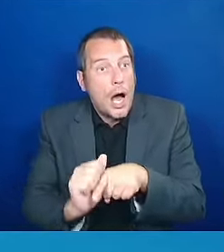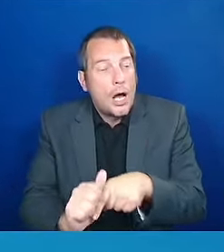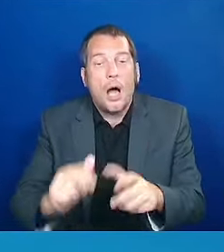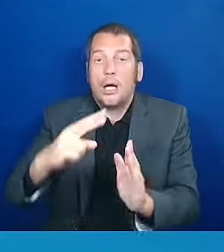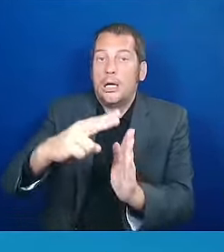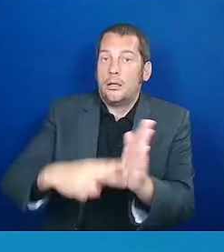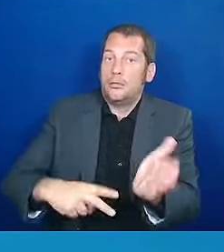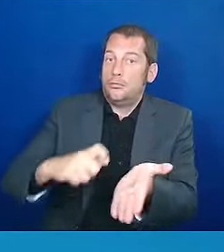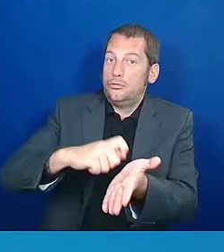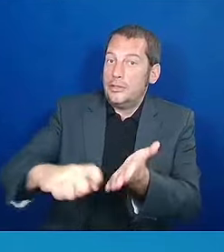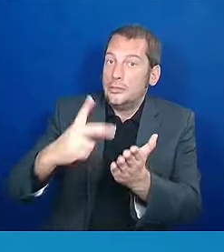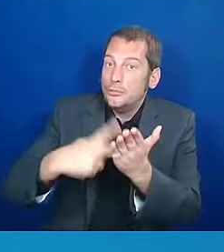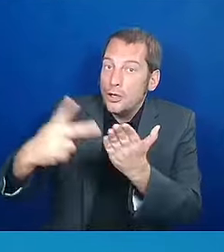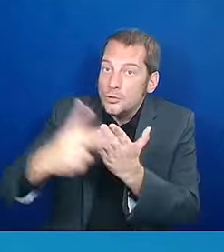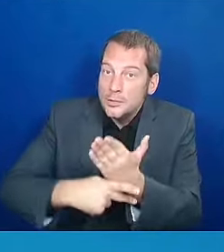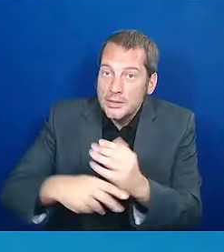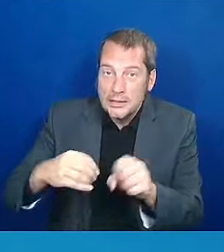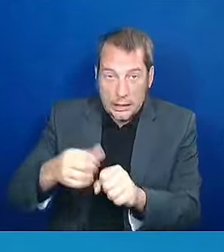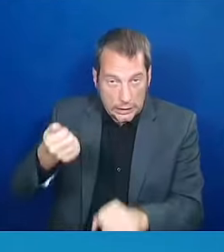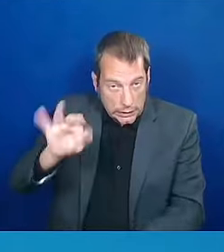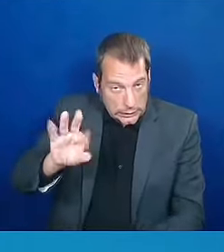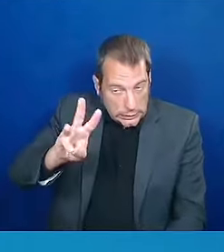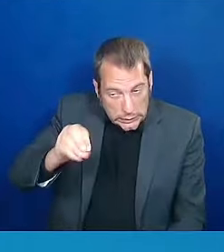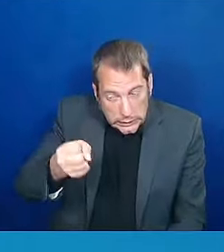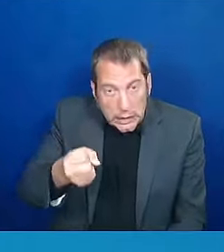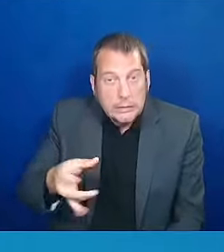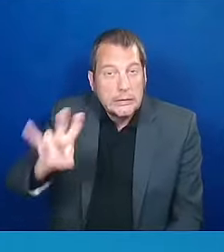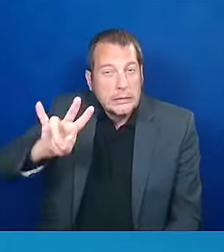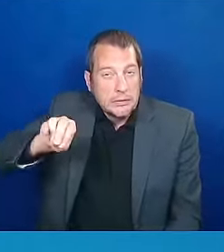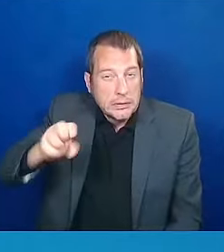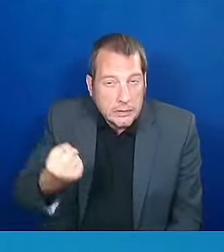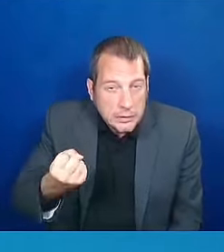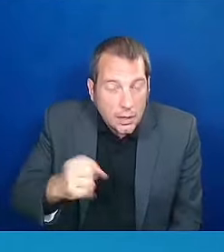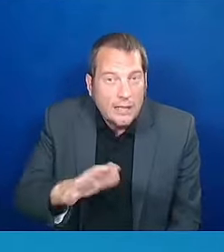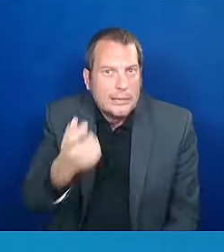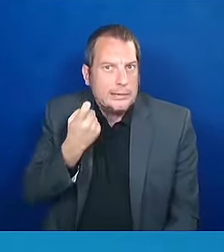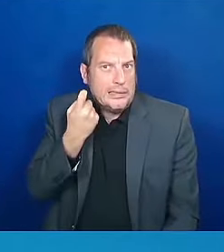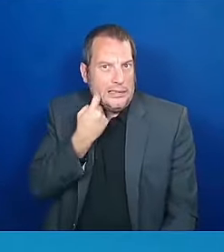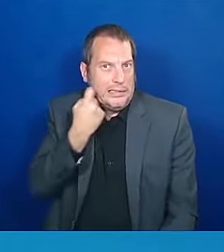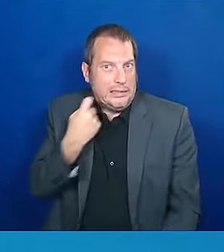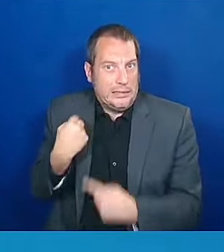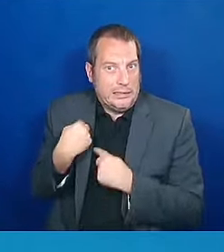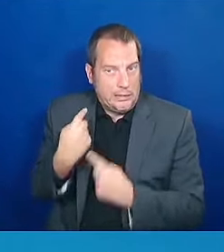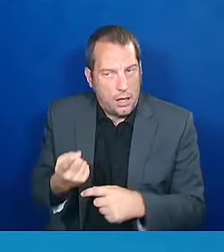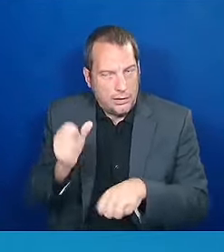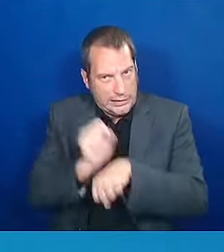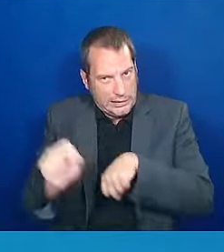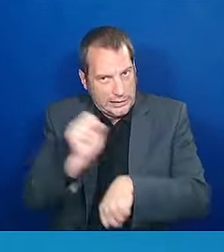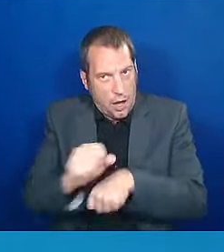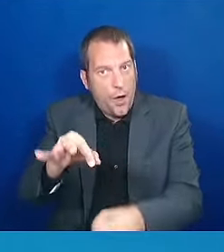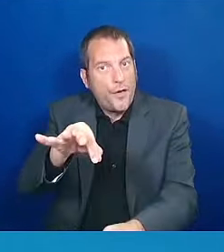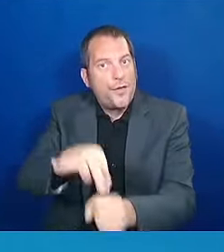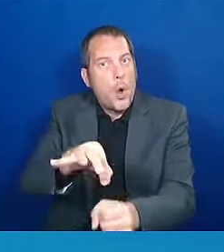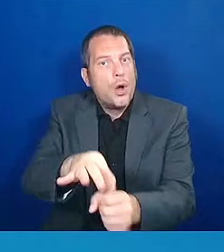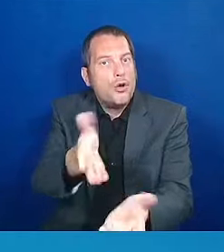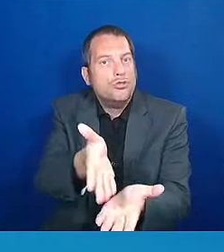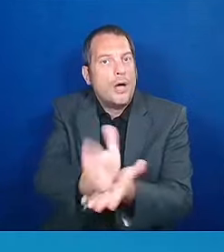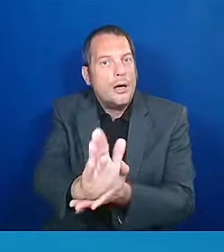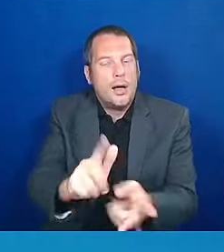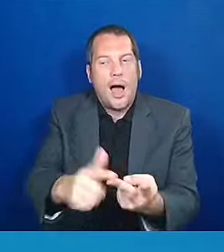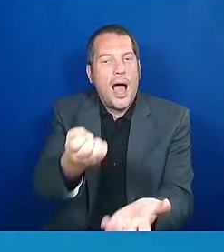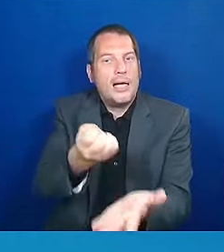course, the work on voting rights and economic opportunity and child hunger. Throughout our